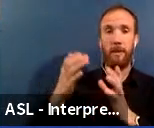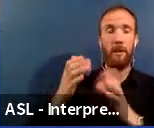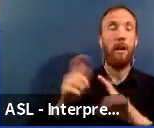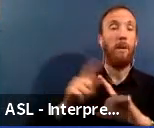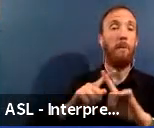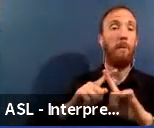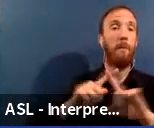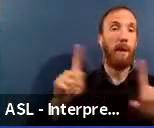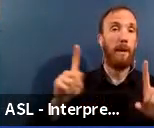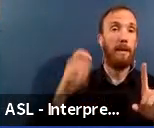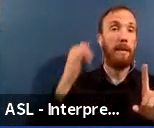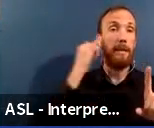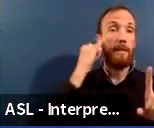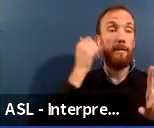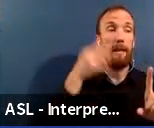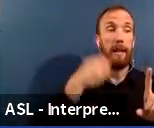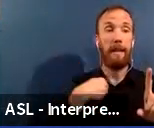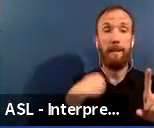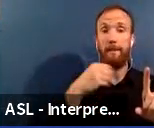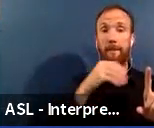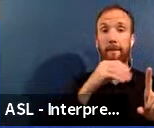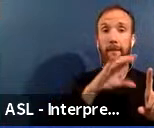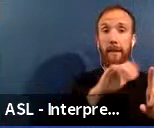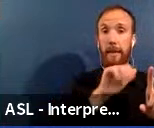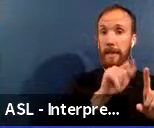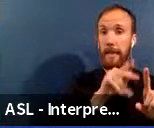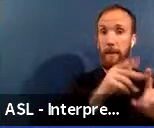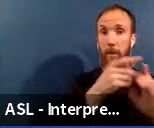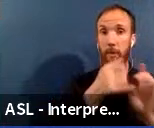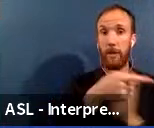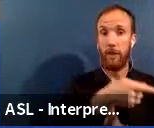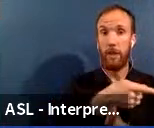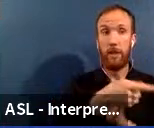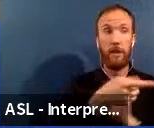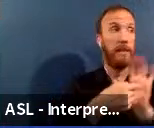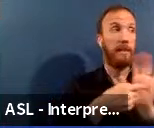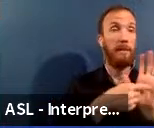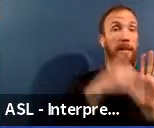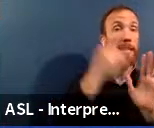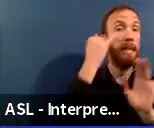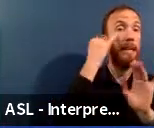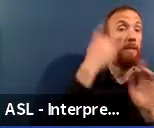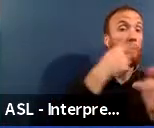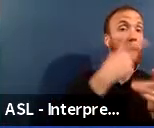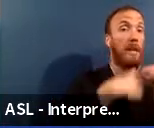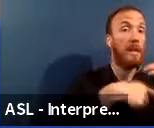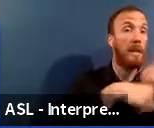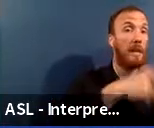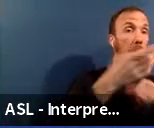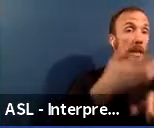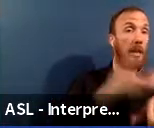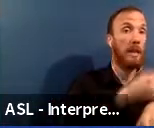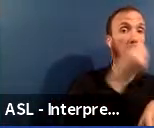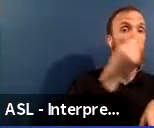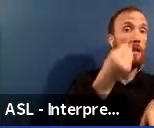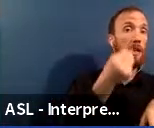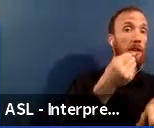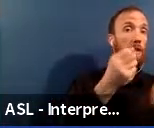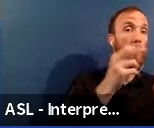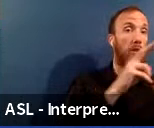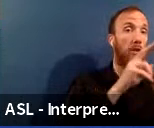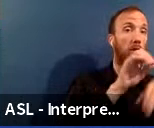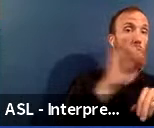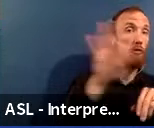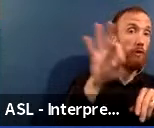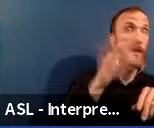capital project there, uh, again, replacing the roof, we would, we would repair any finishes that were damaged from the